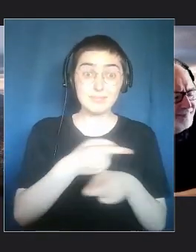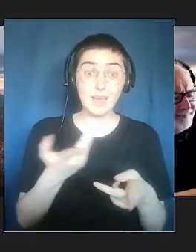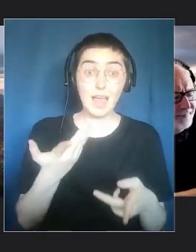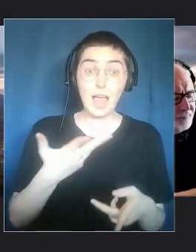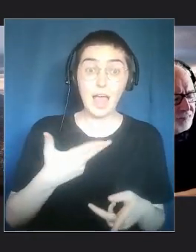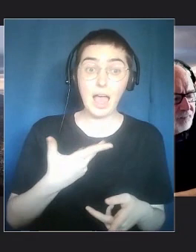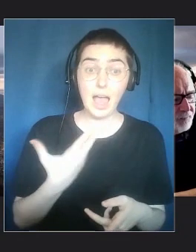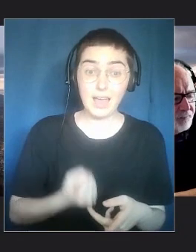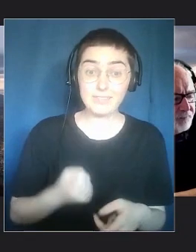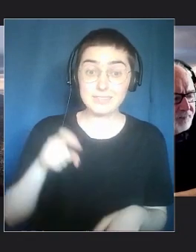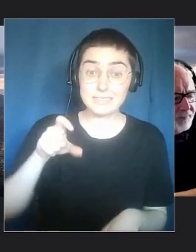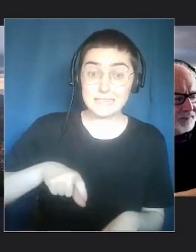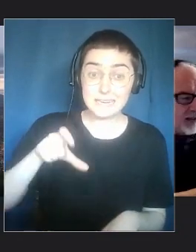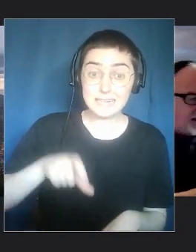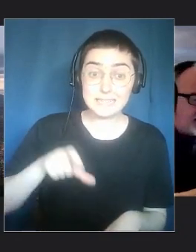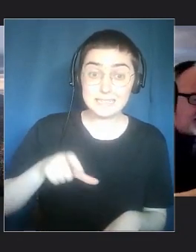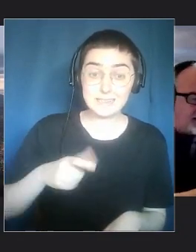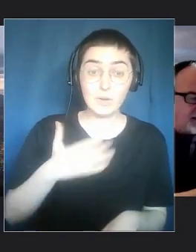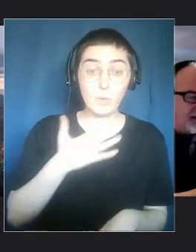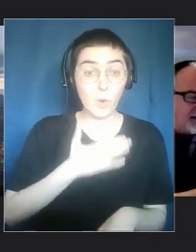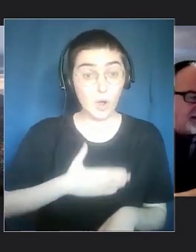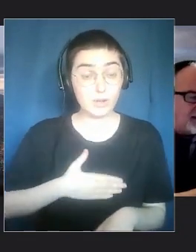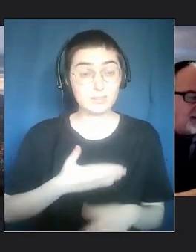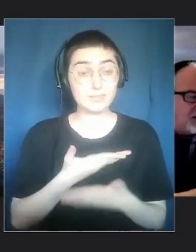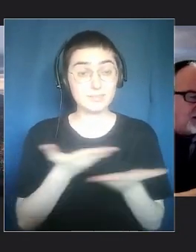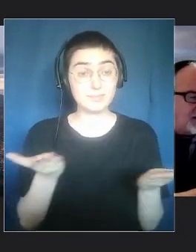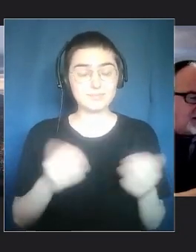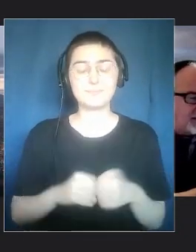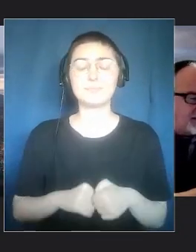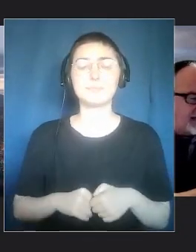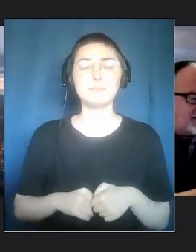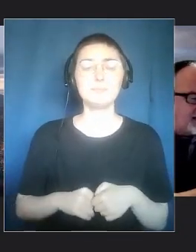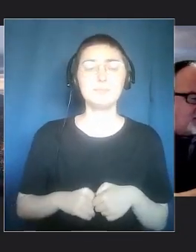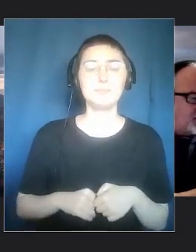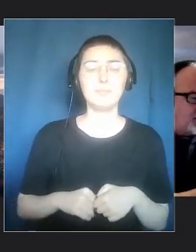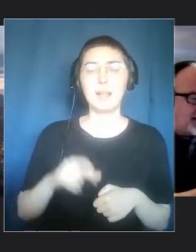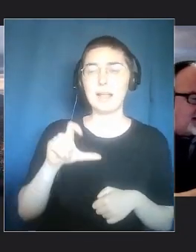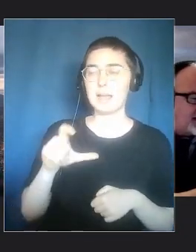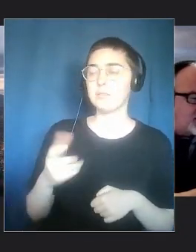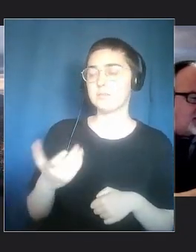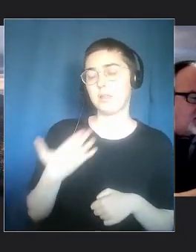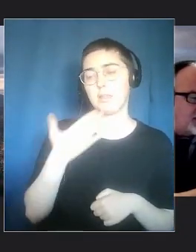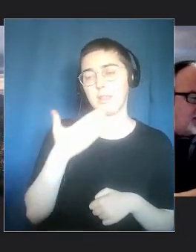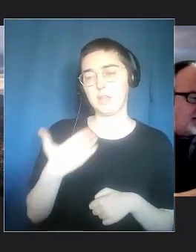is there this desire? Is there this willingness to tell the stories of our territories?